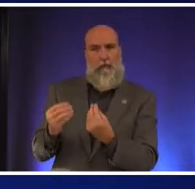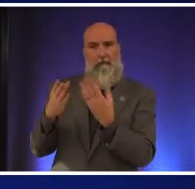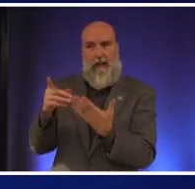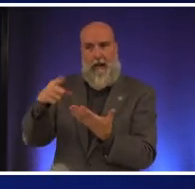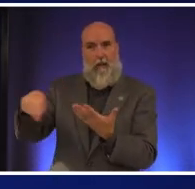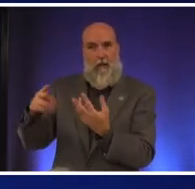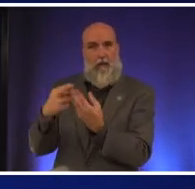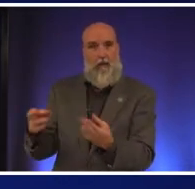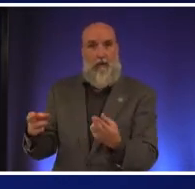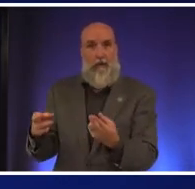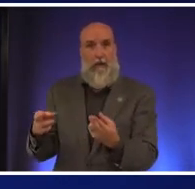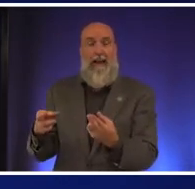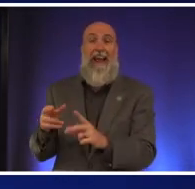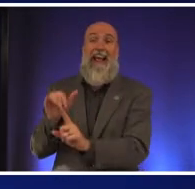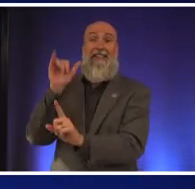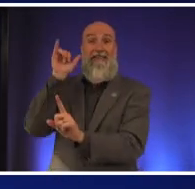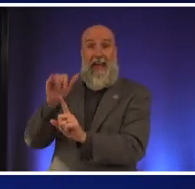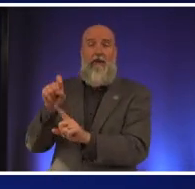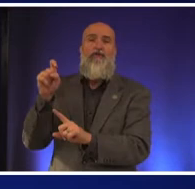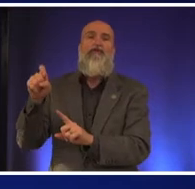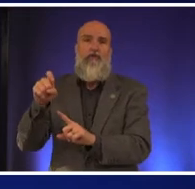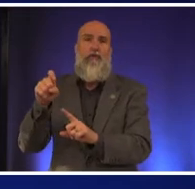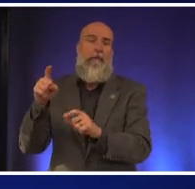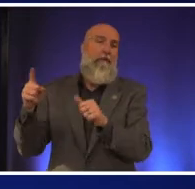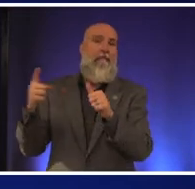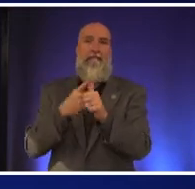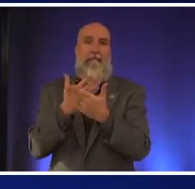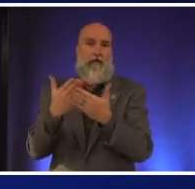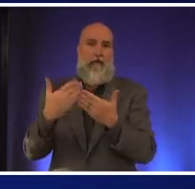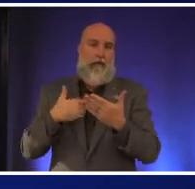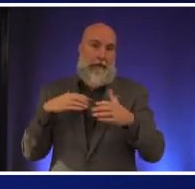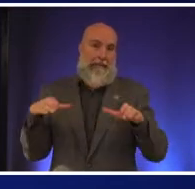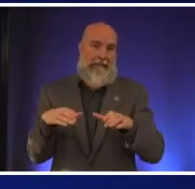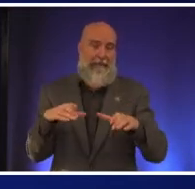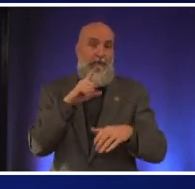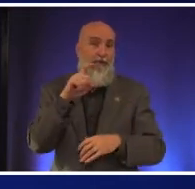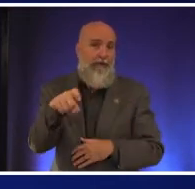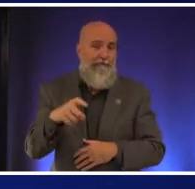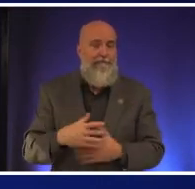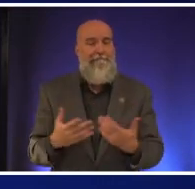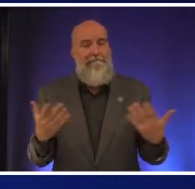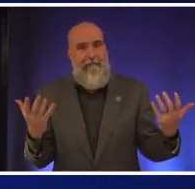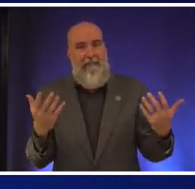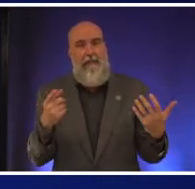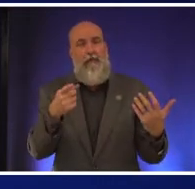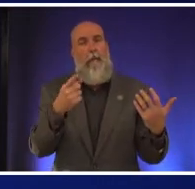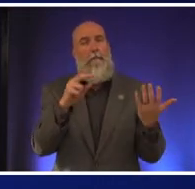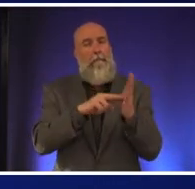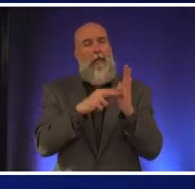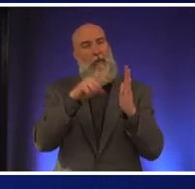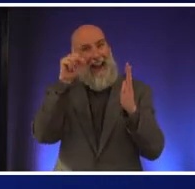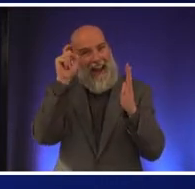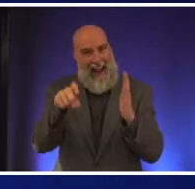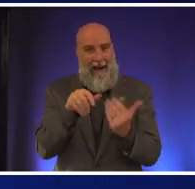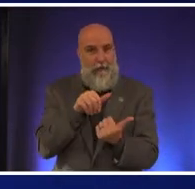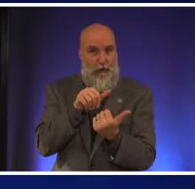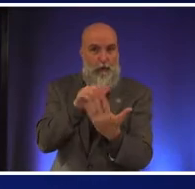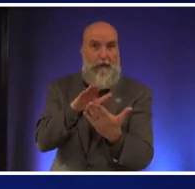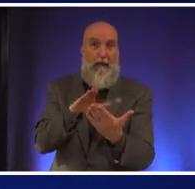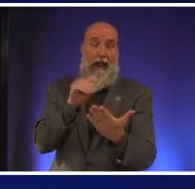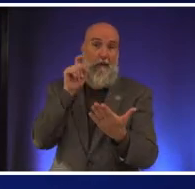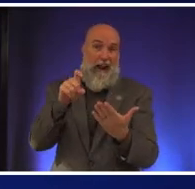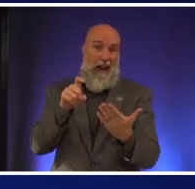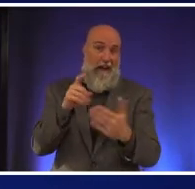resources and that should have been one of the first things we did so yes this is a this is something we have to address and we have to address